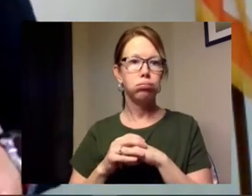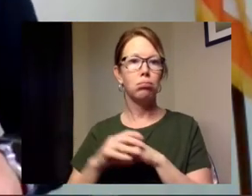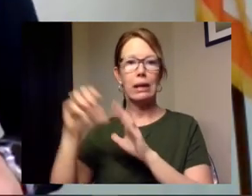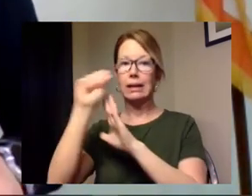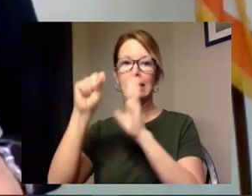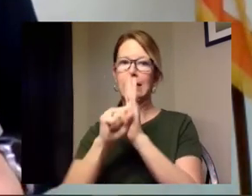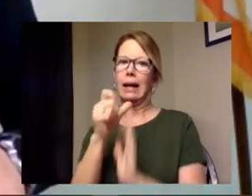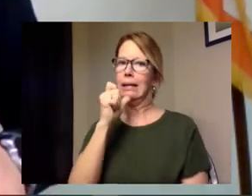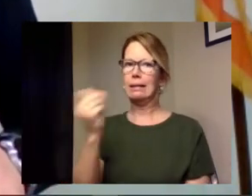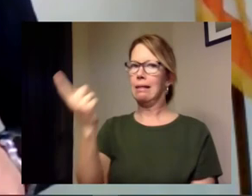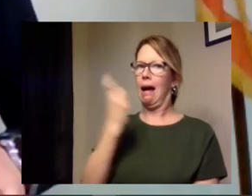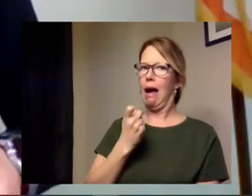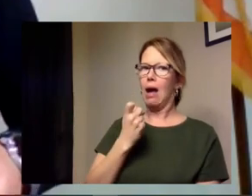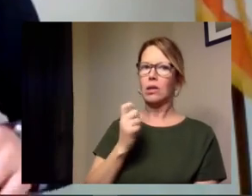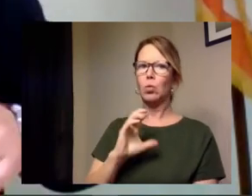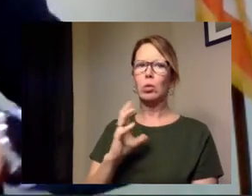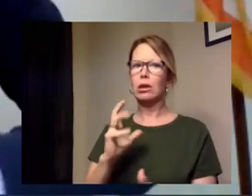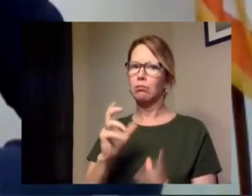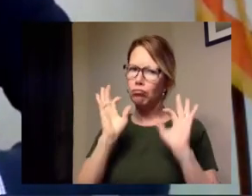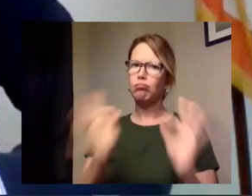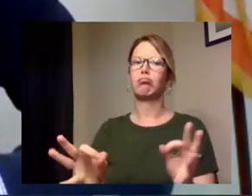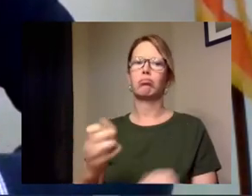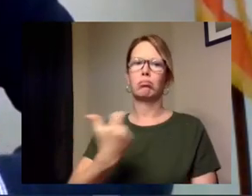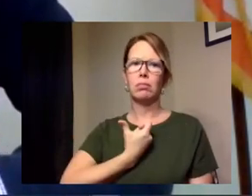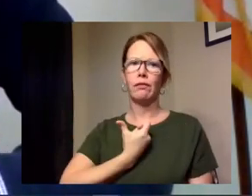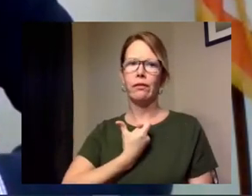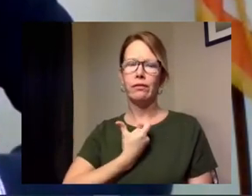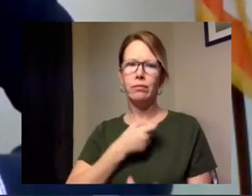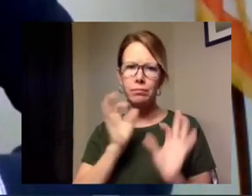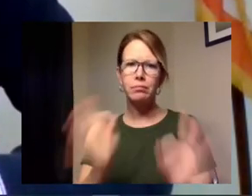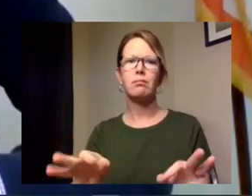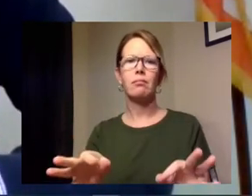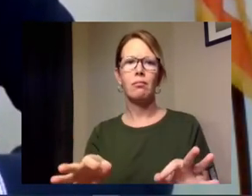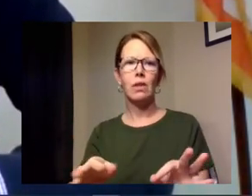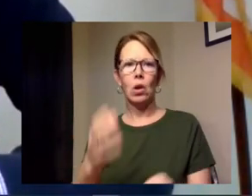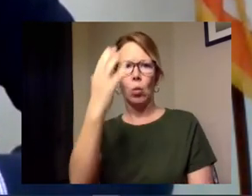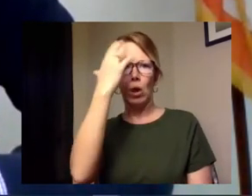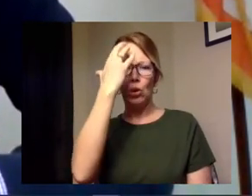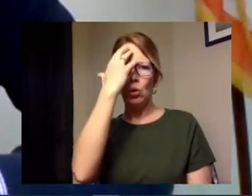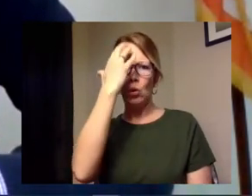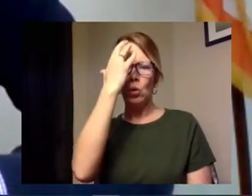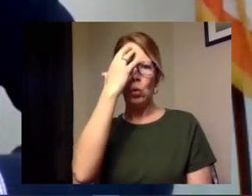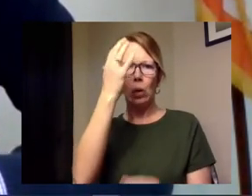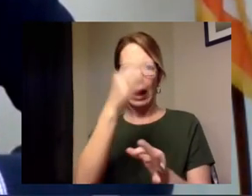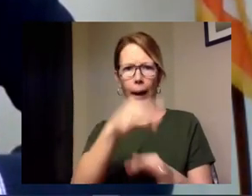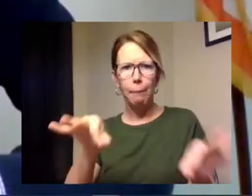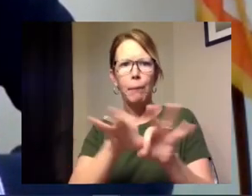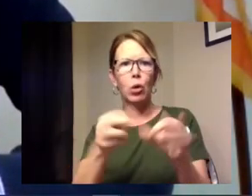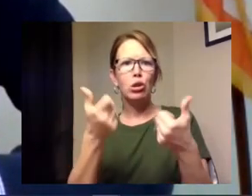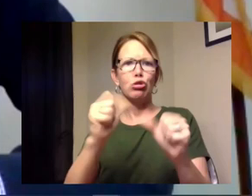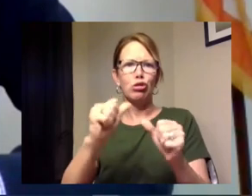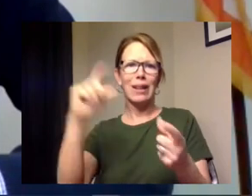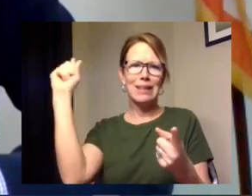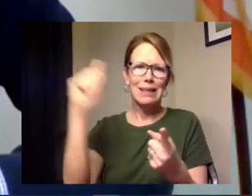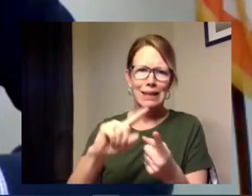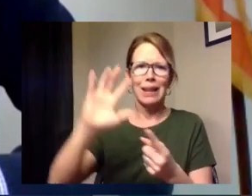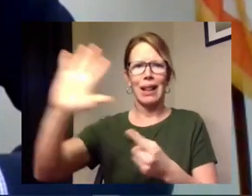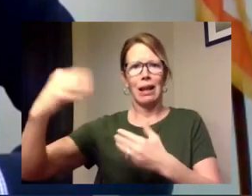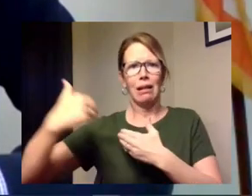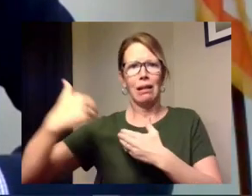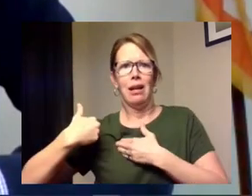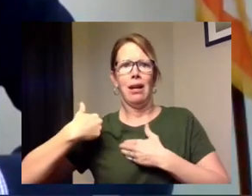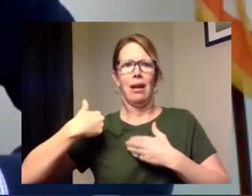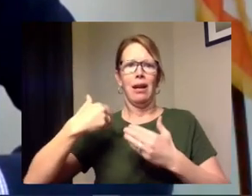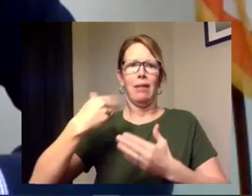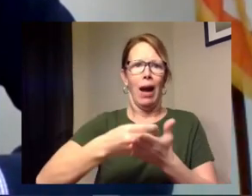or very folk we took the decision upon ourselves we knew that it was an important way to alleviate the burden in our community during this